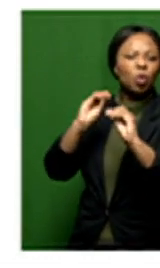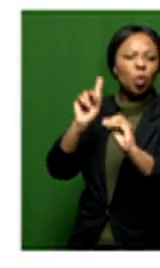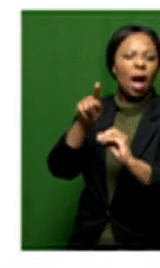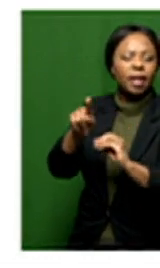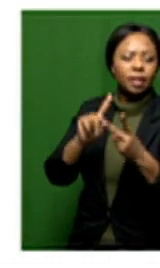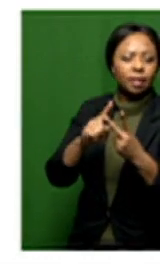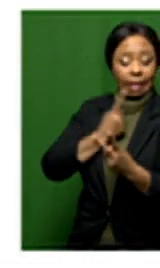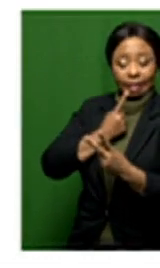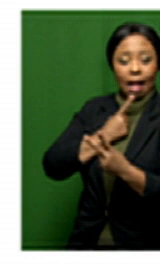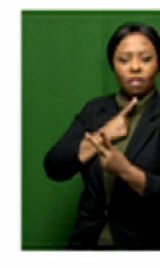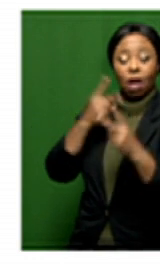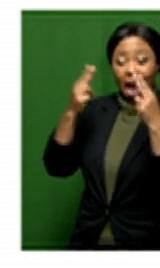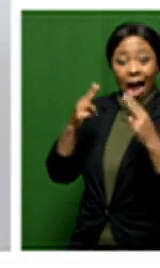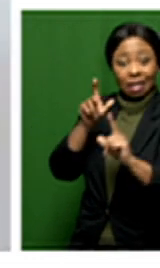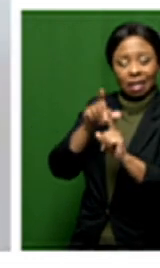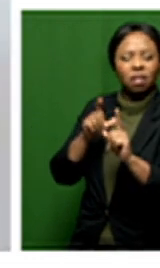yourself as an artist.